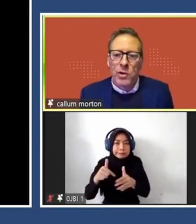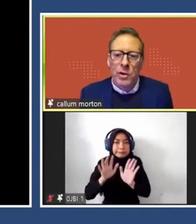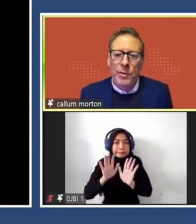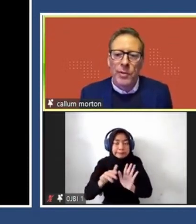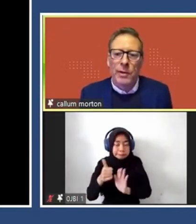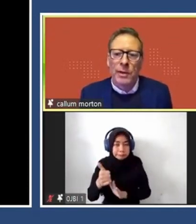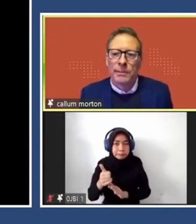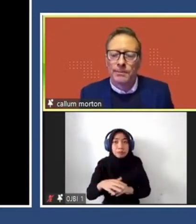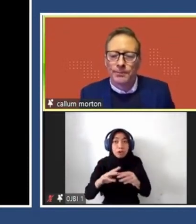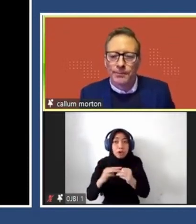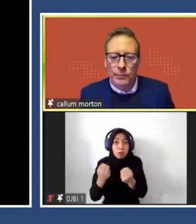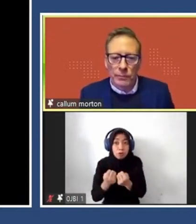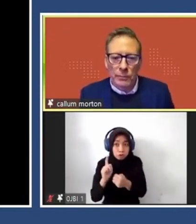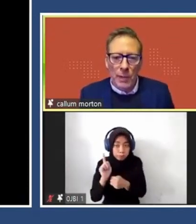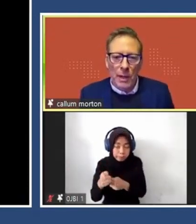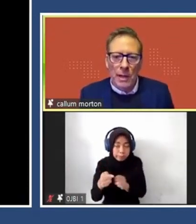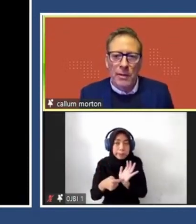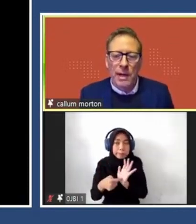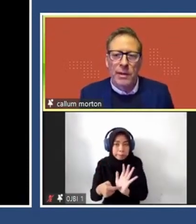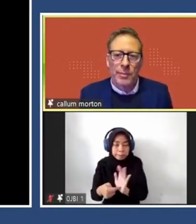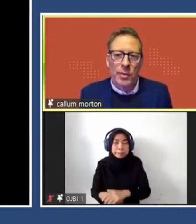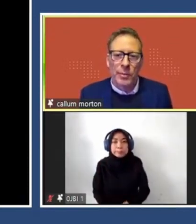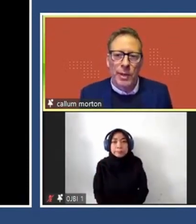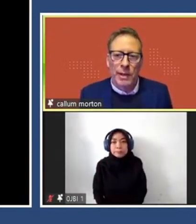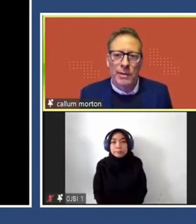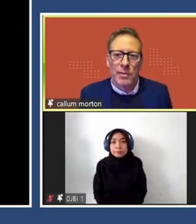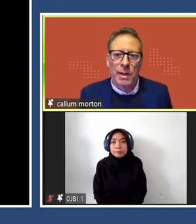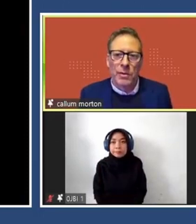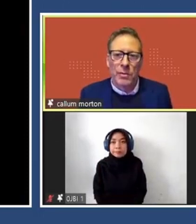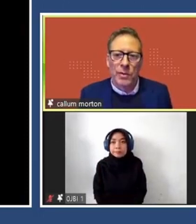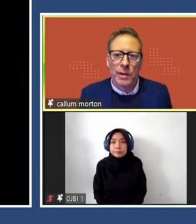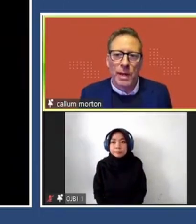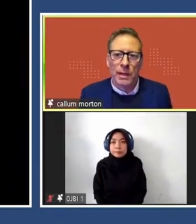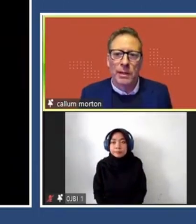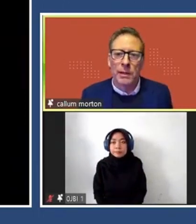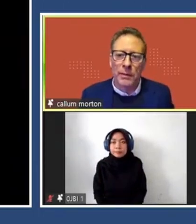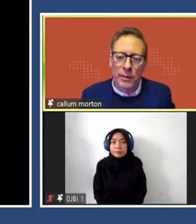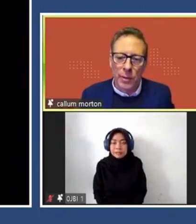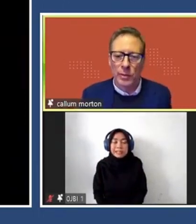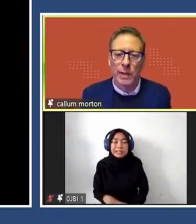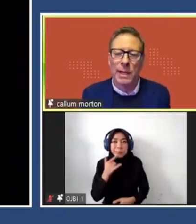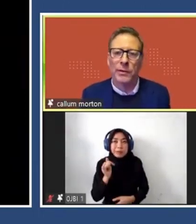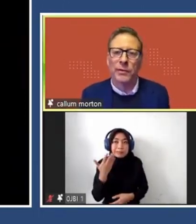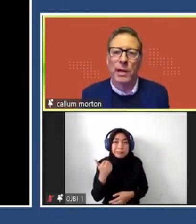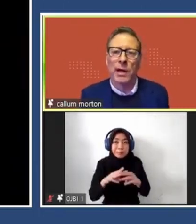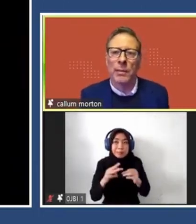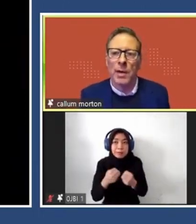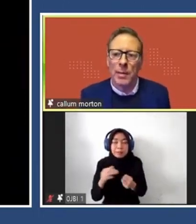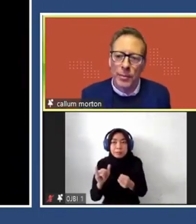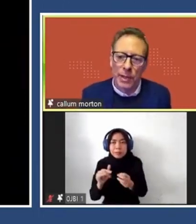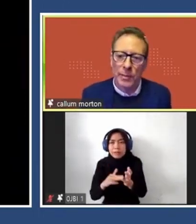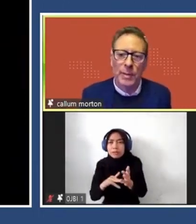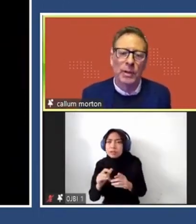We run workshops as an important part, as I just mentioned with Nick Mangan, an important part